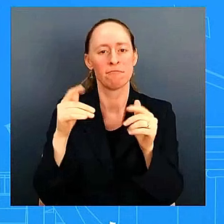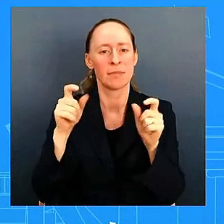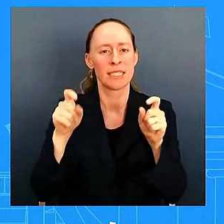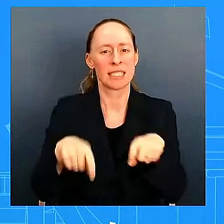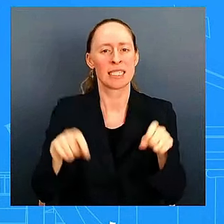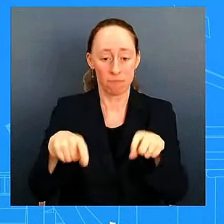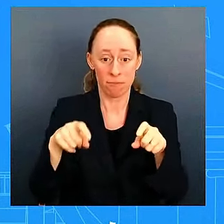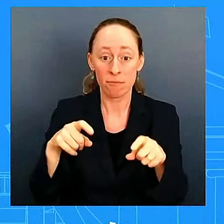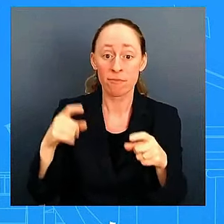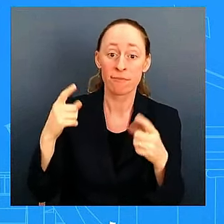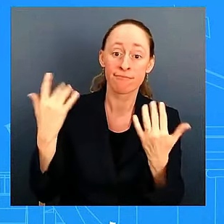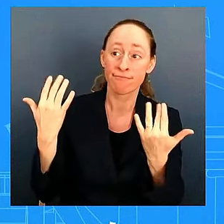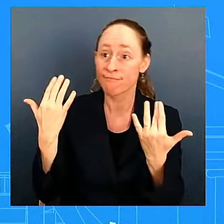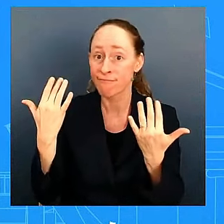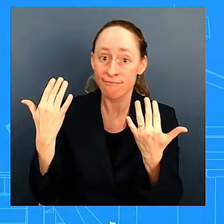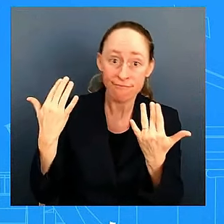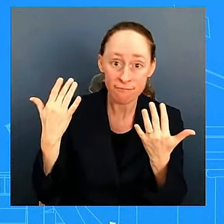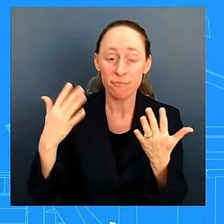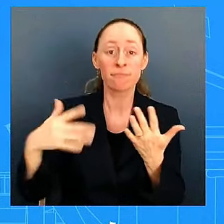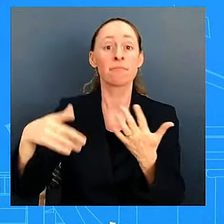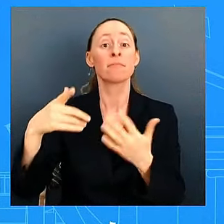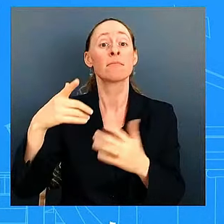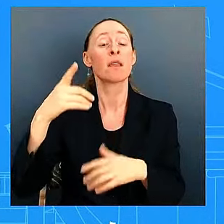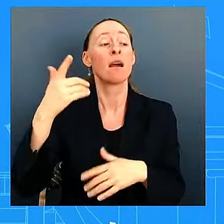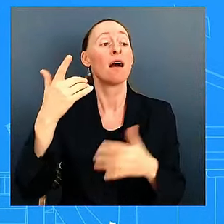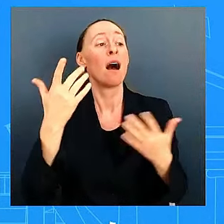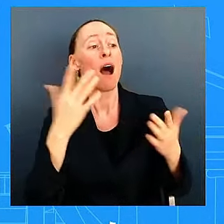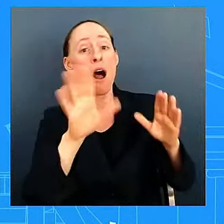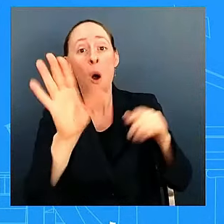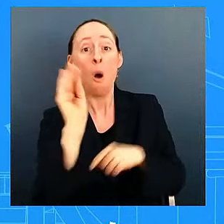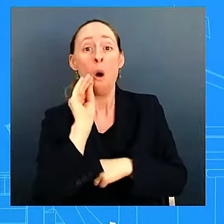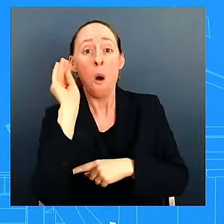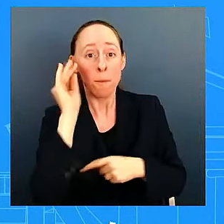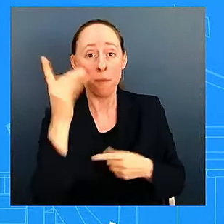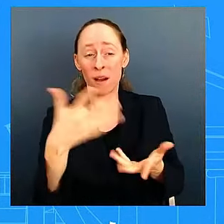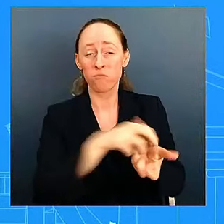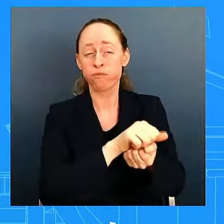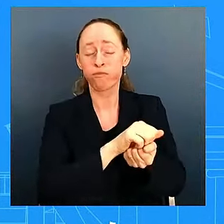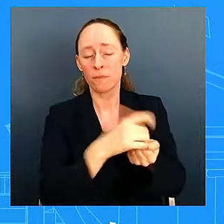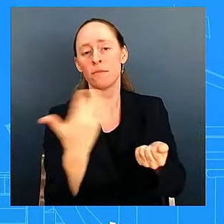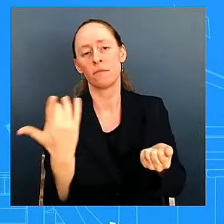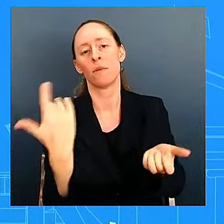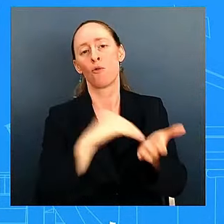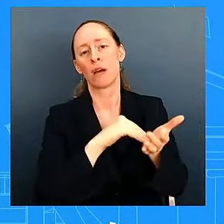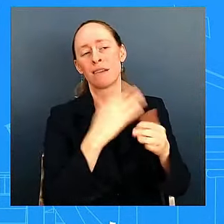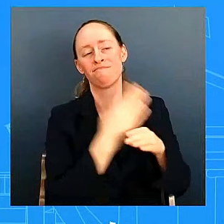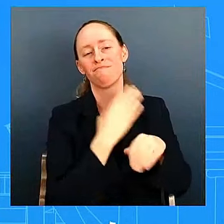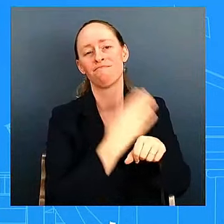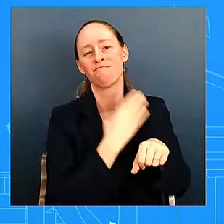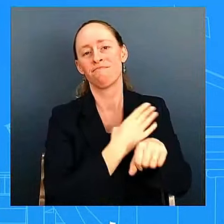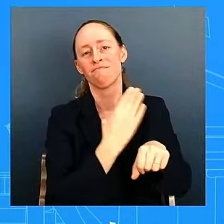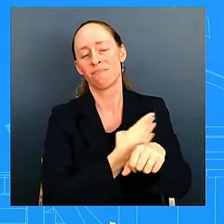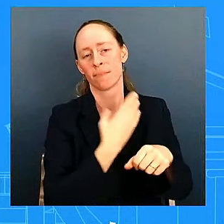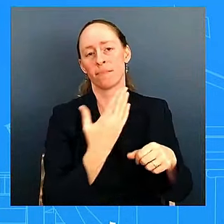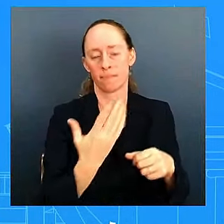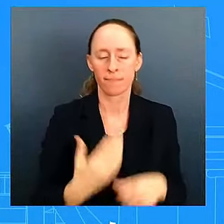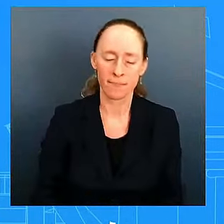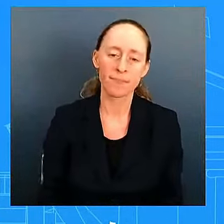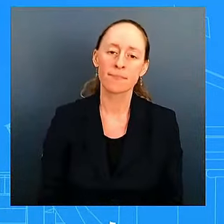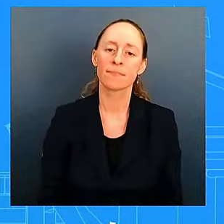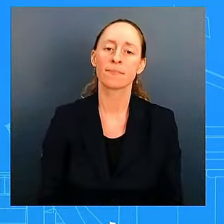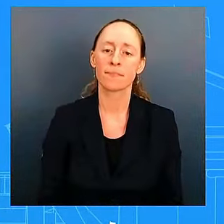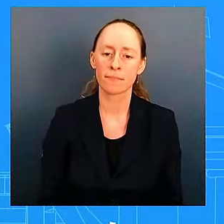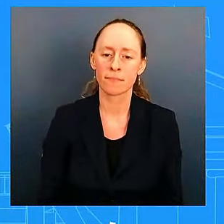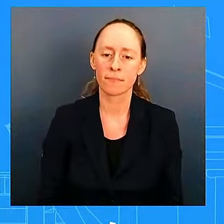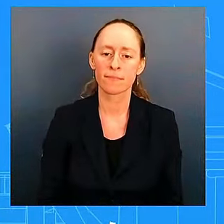the consequences of these devastating storms the rapid upside down go ahead thank you for providing all this information and